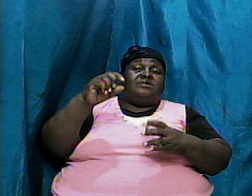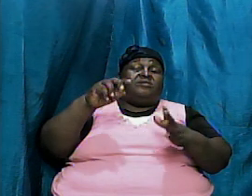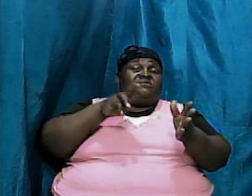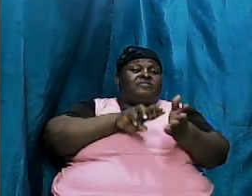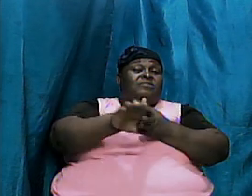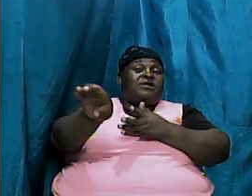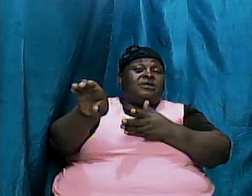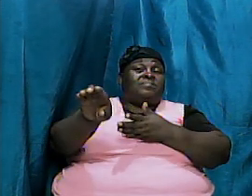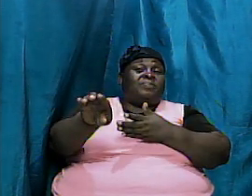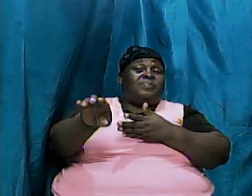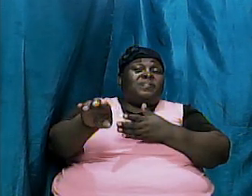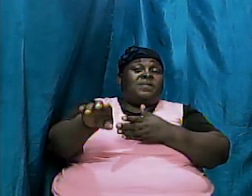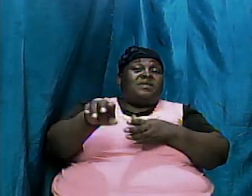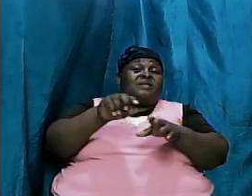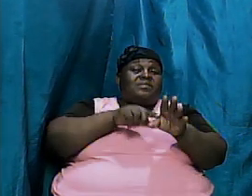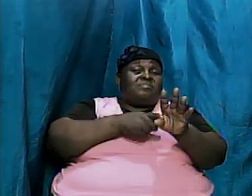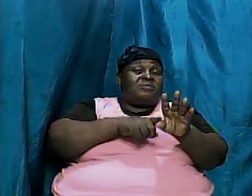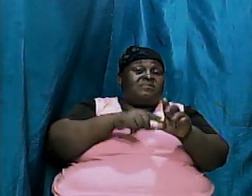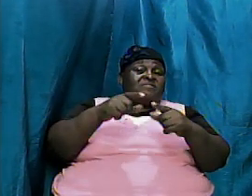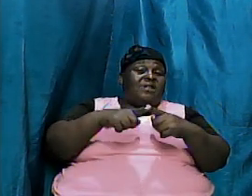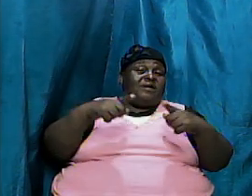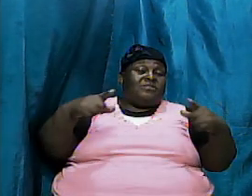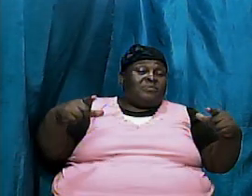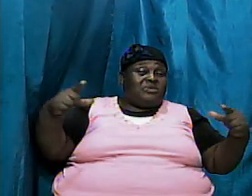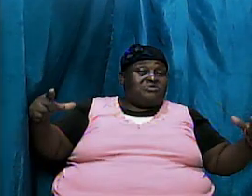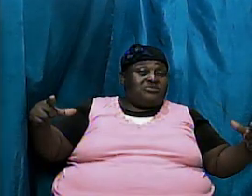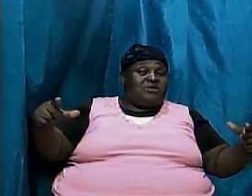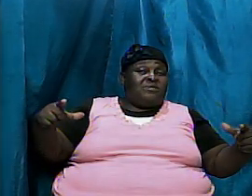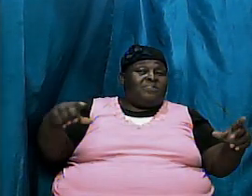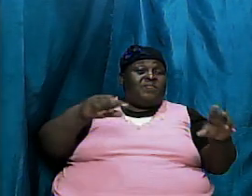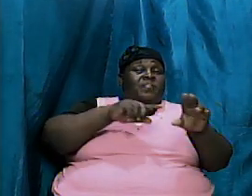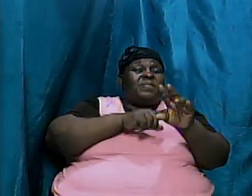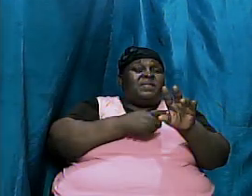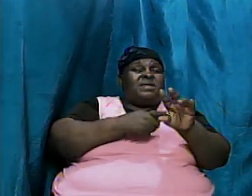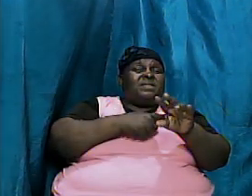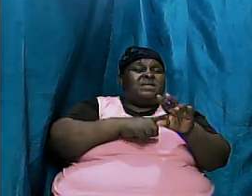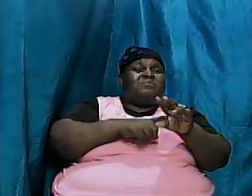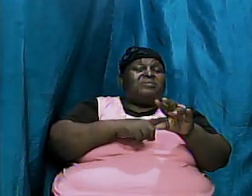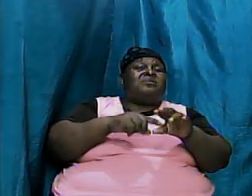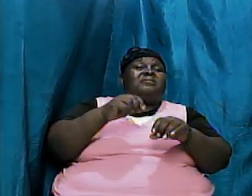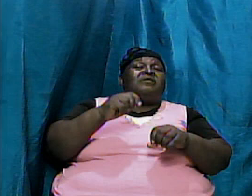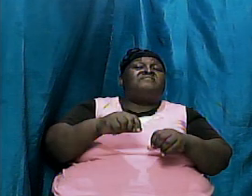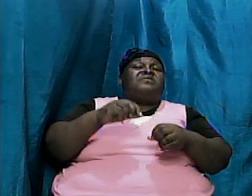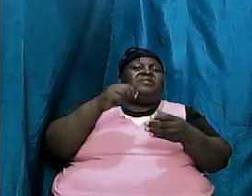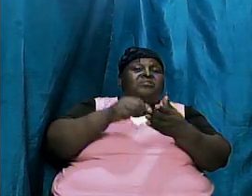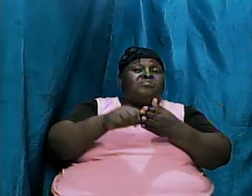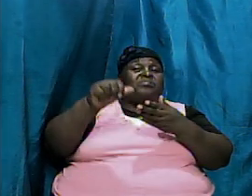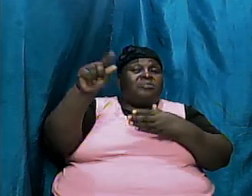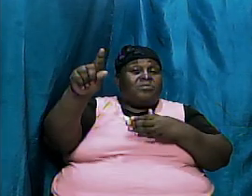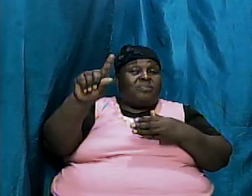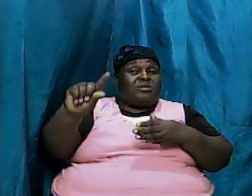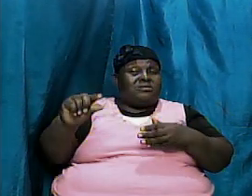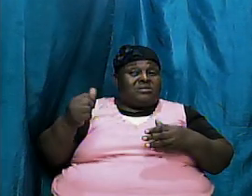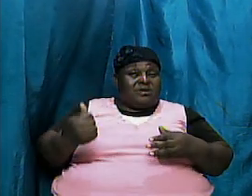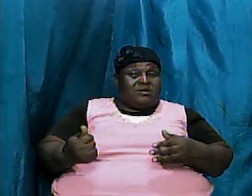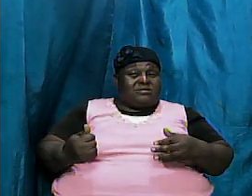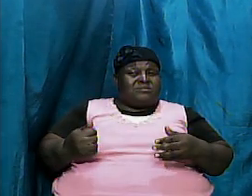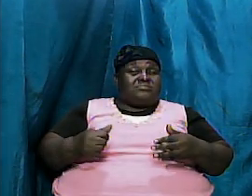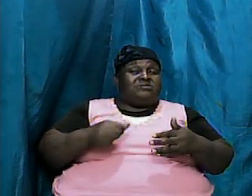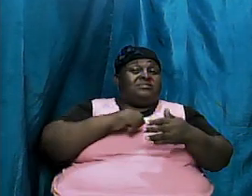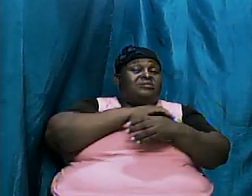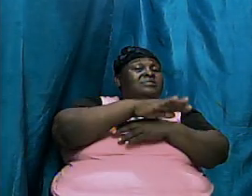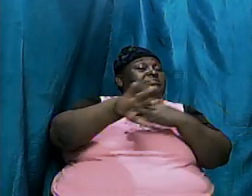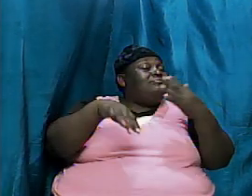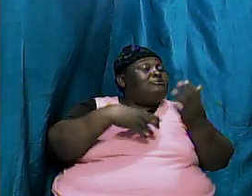the beginning of languages the beginning of tithing that's giving attention look here all